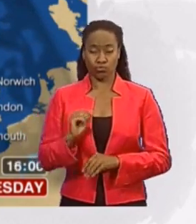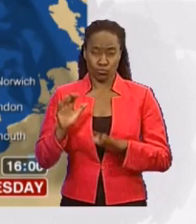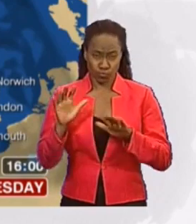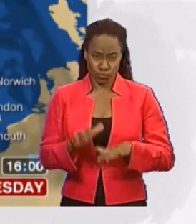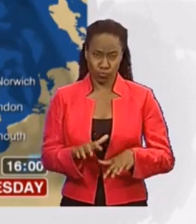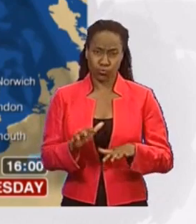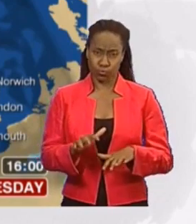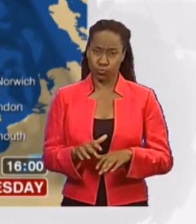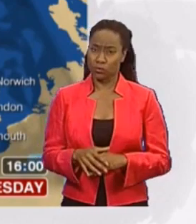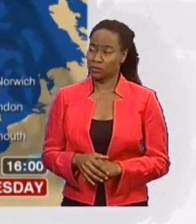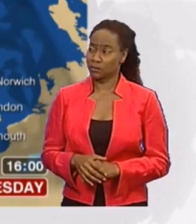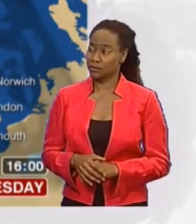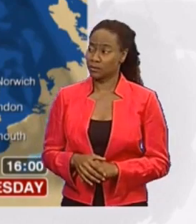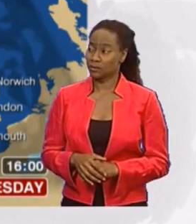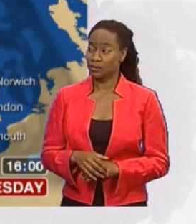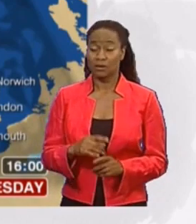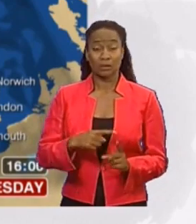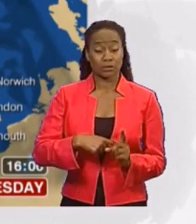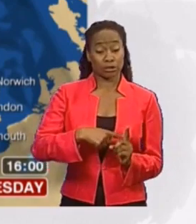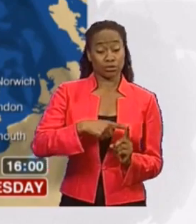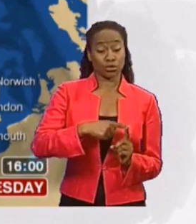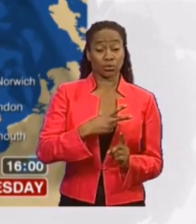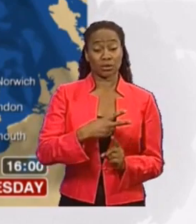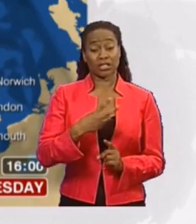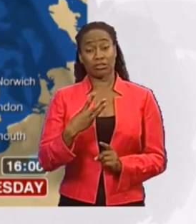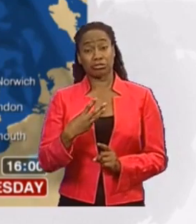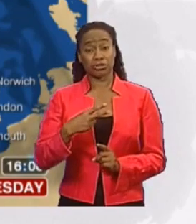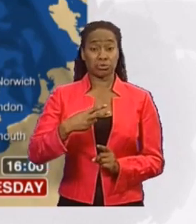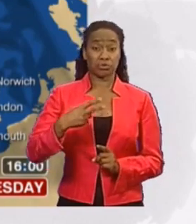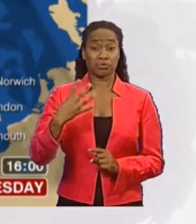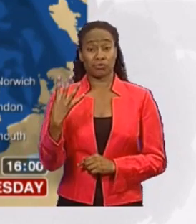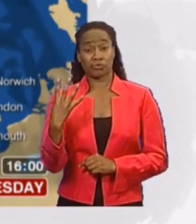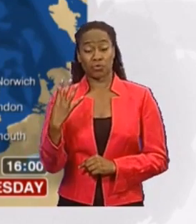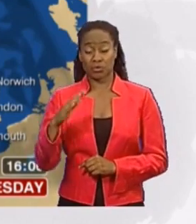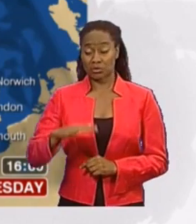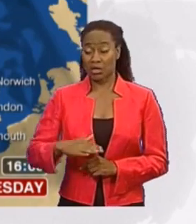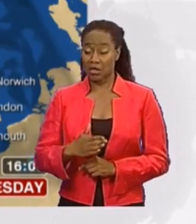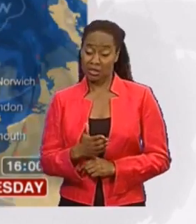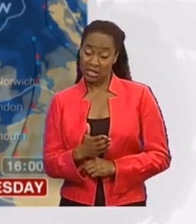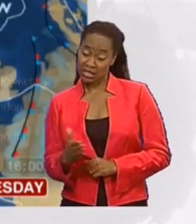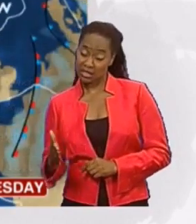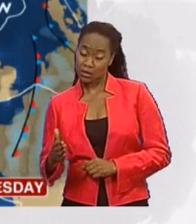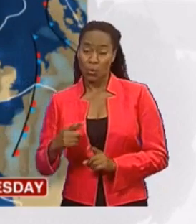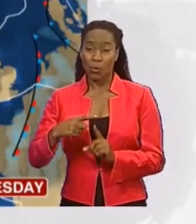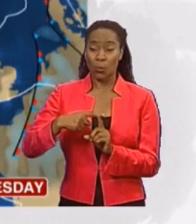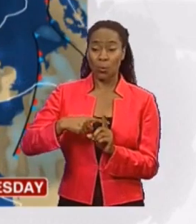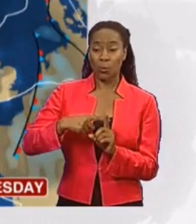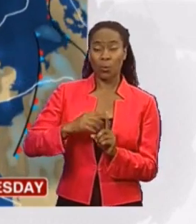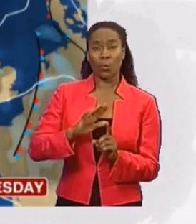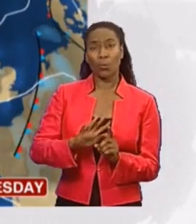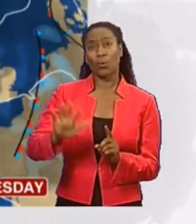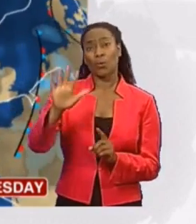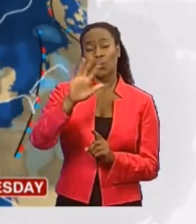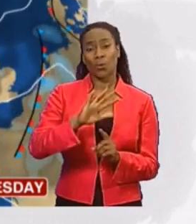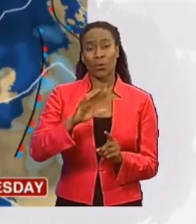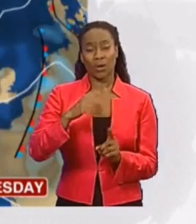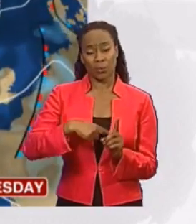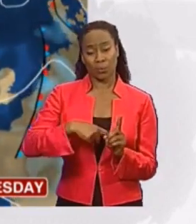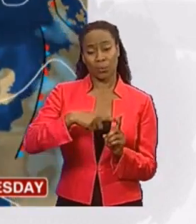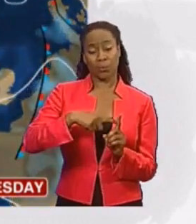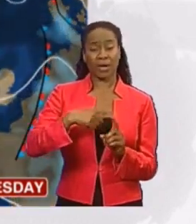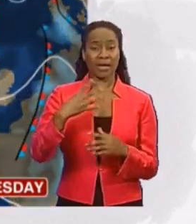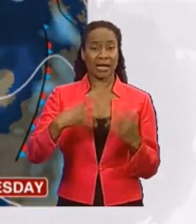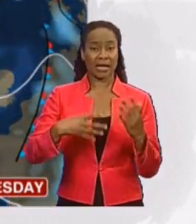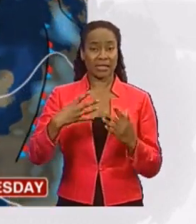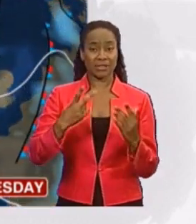as we go through the day. 23, 24, a bit cooler, fresher towards the southeast, elsewhere 19 or 20 as we finish off. So what's